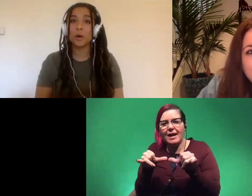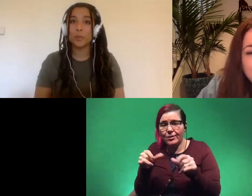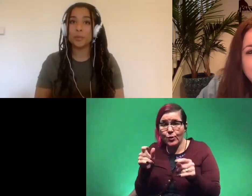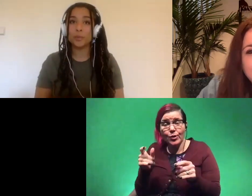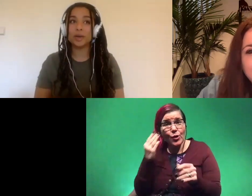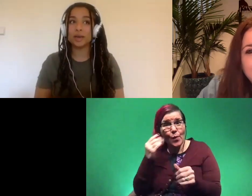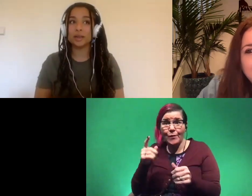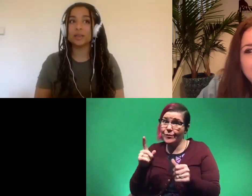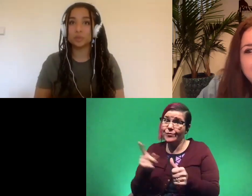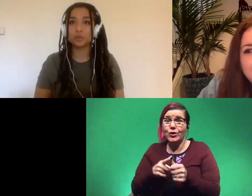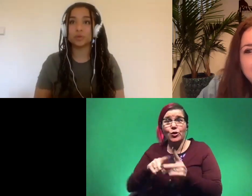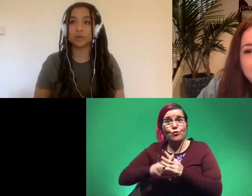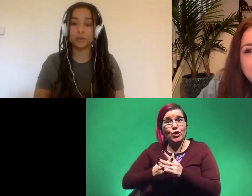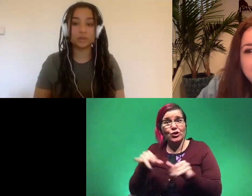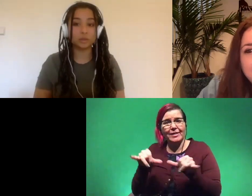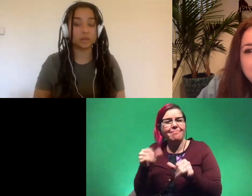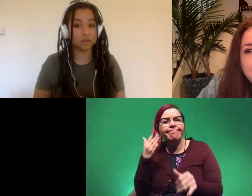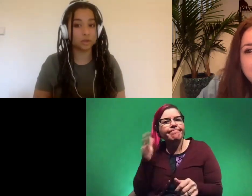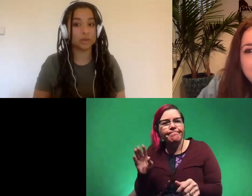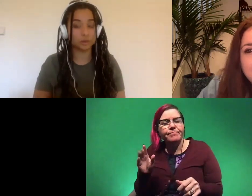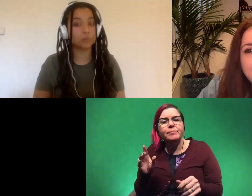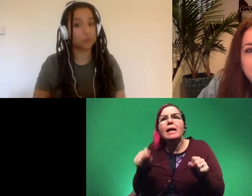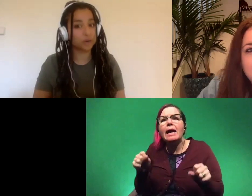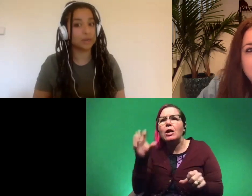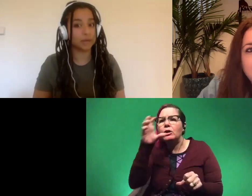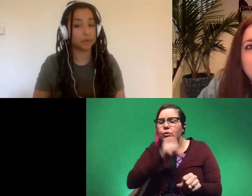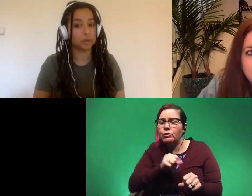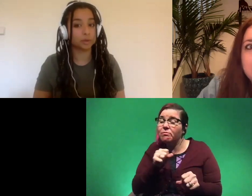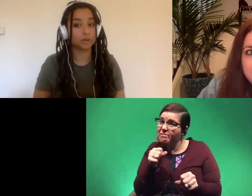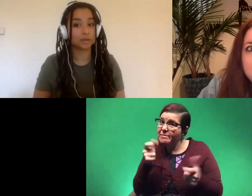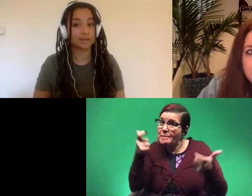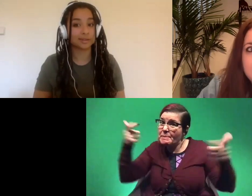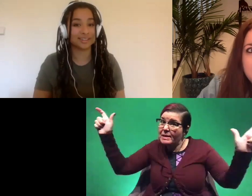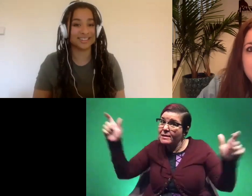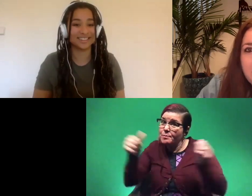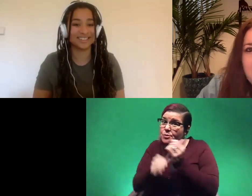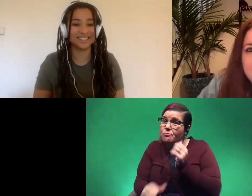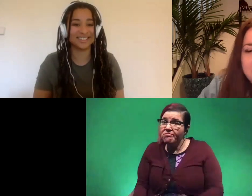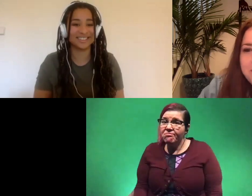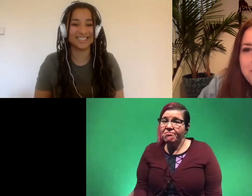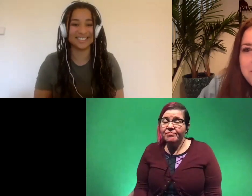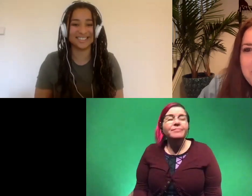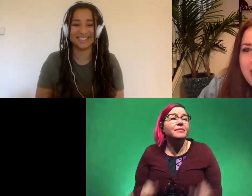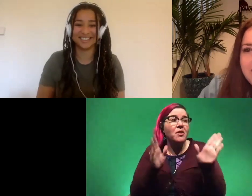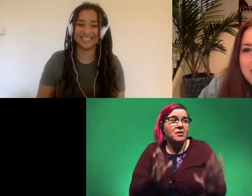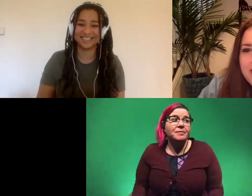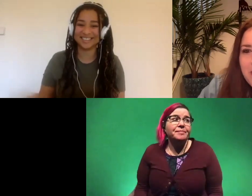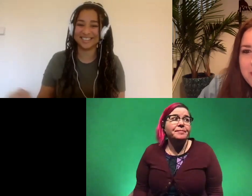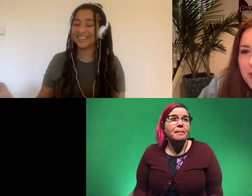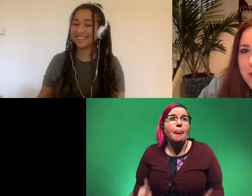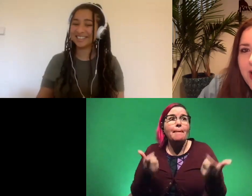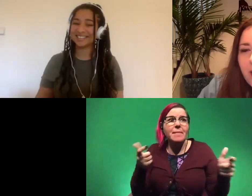but i think it's pretty reasonable to assume that it was pretty big poop that's awesome big